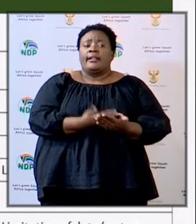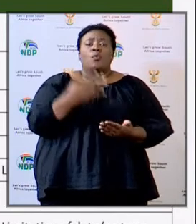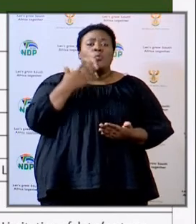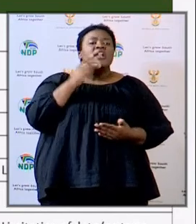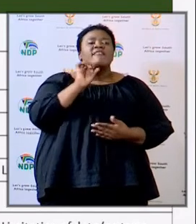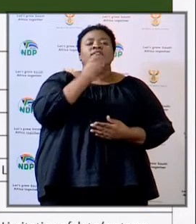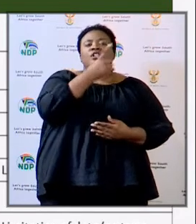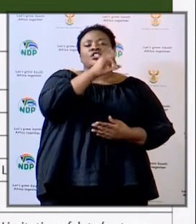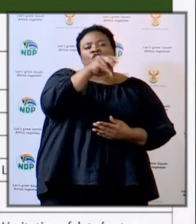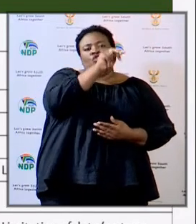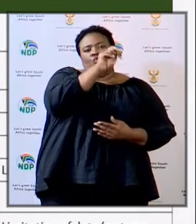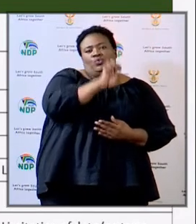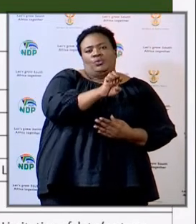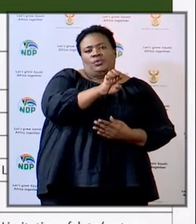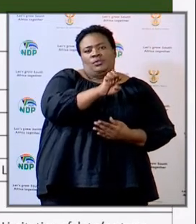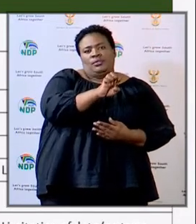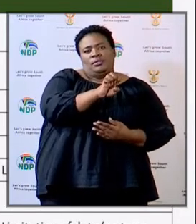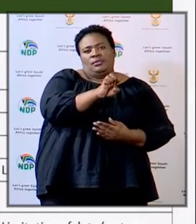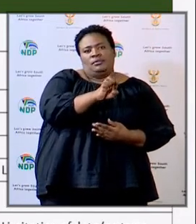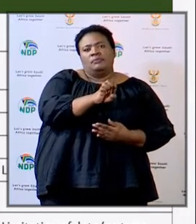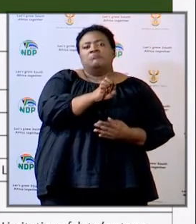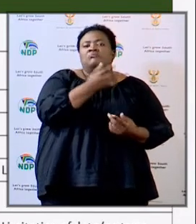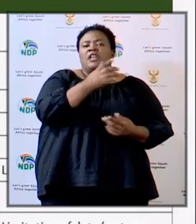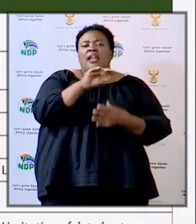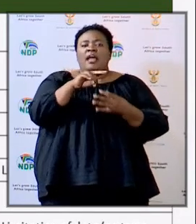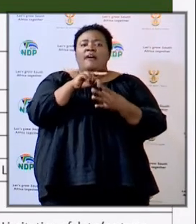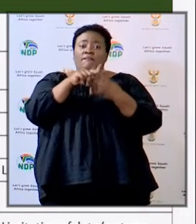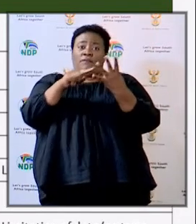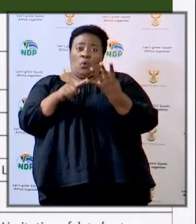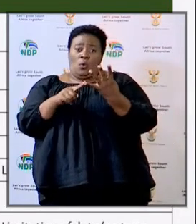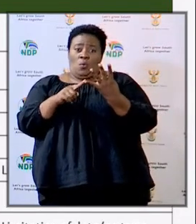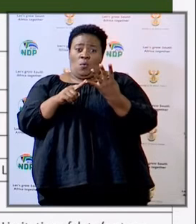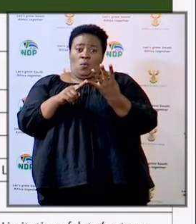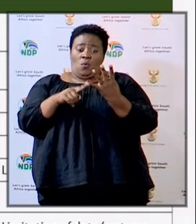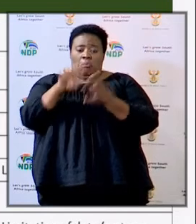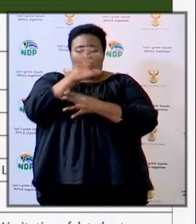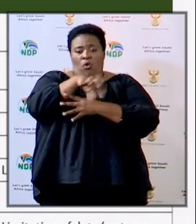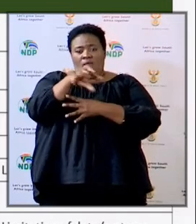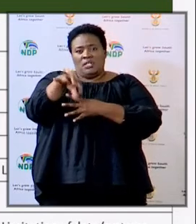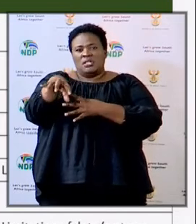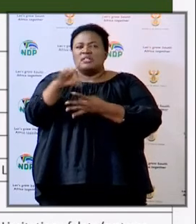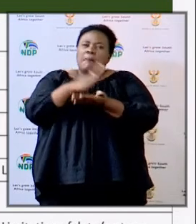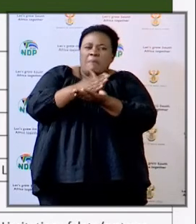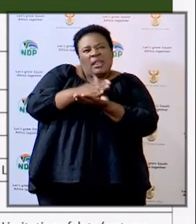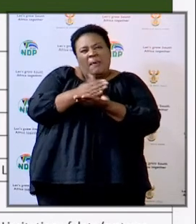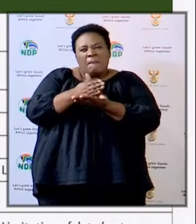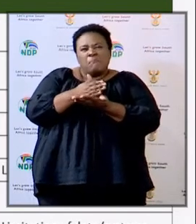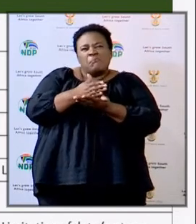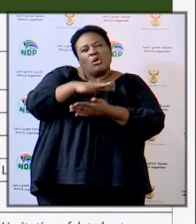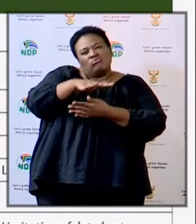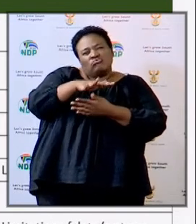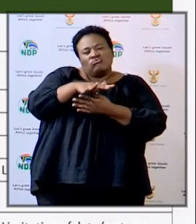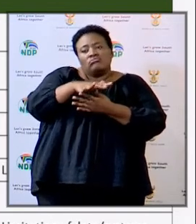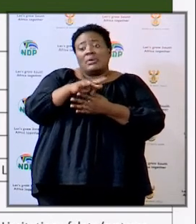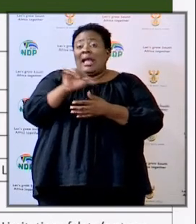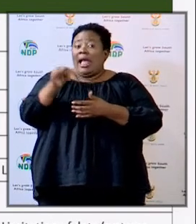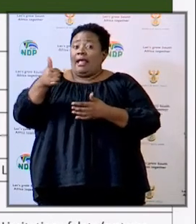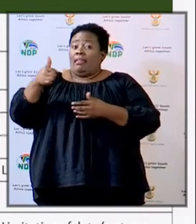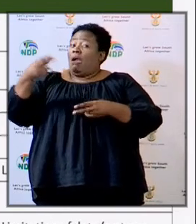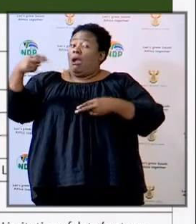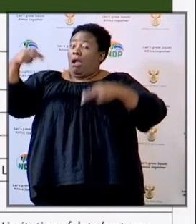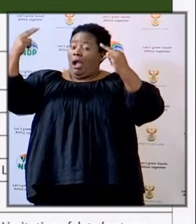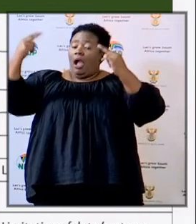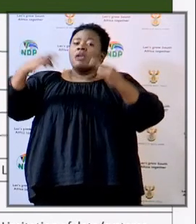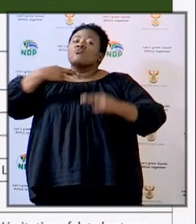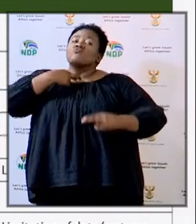by the 1st of June, and about four of them were in the medium category and three were in the high-risk